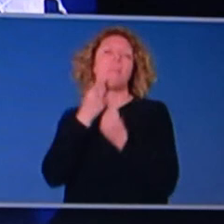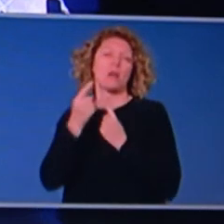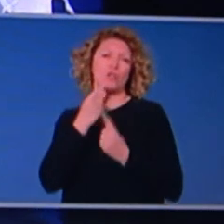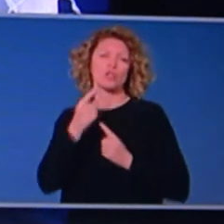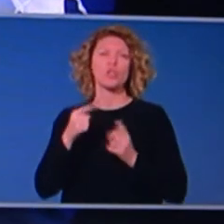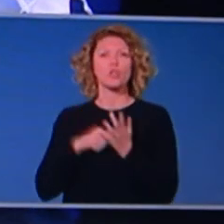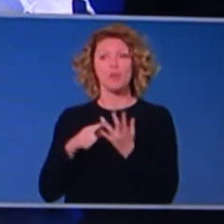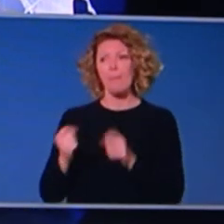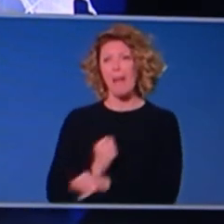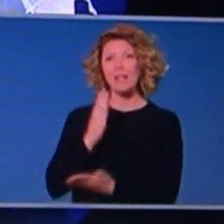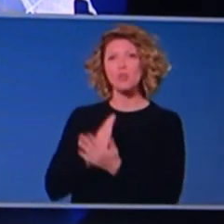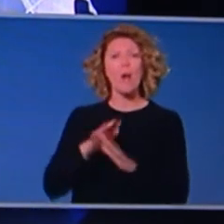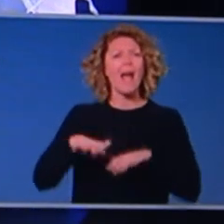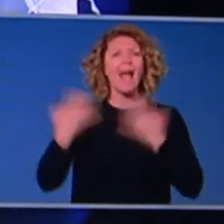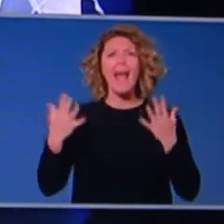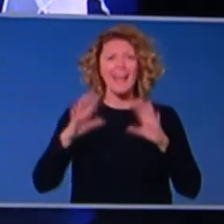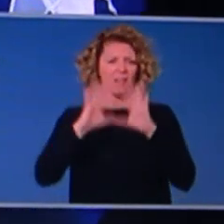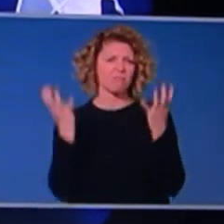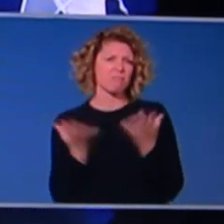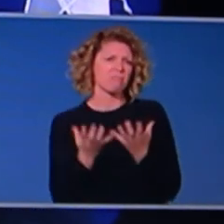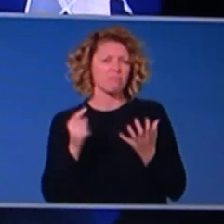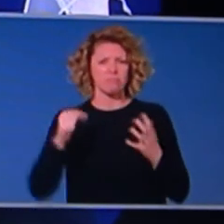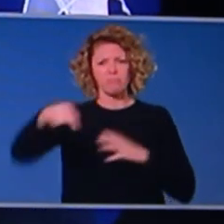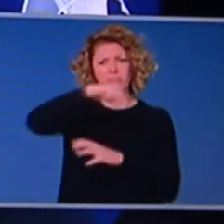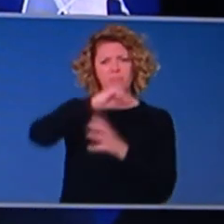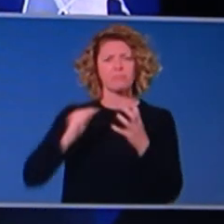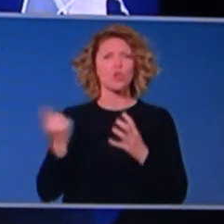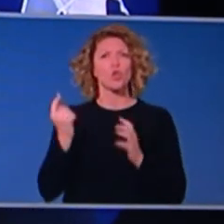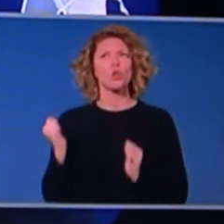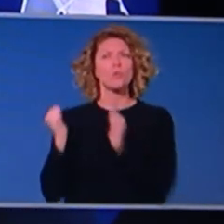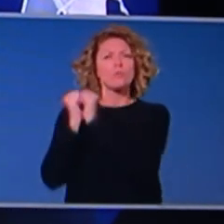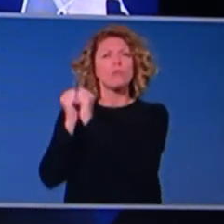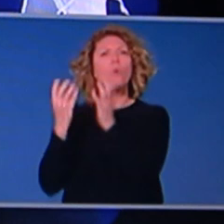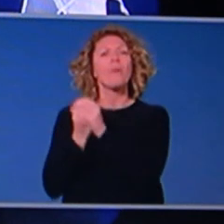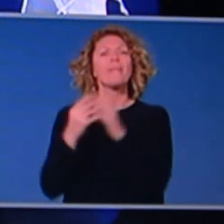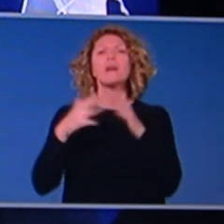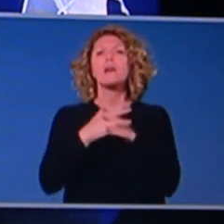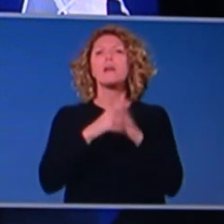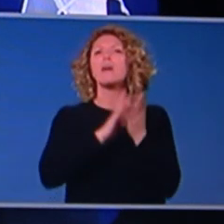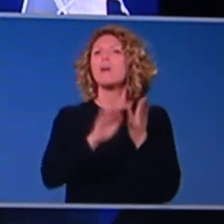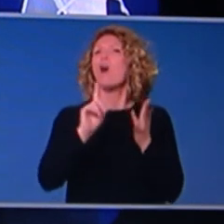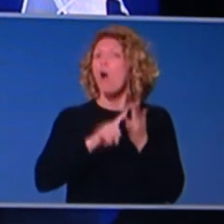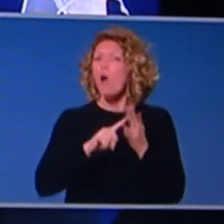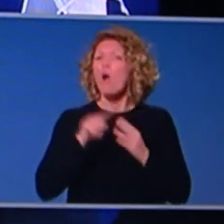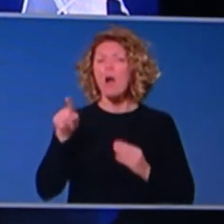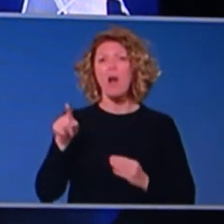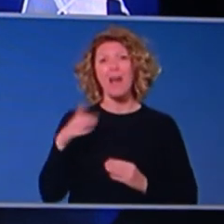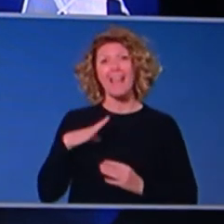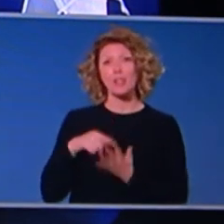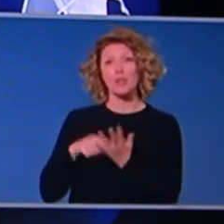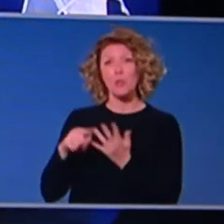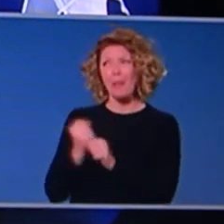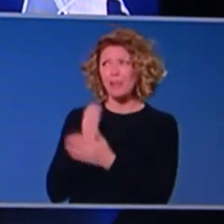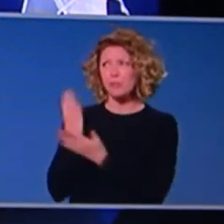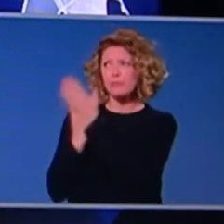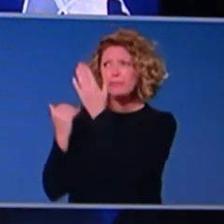all of the other nations that are represented through the WHO and more broadly, uh, can get access to that, to that knowledge as fast as they